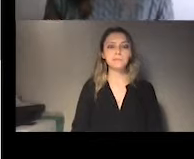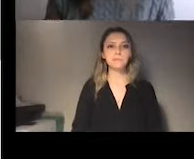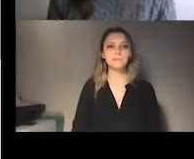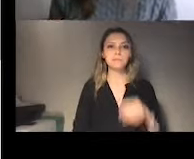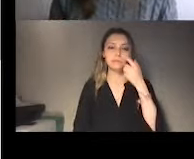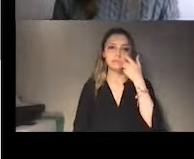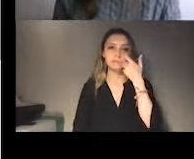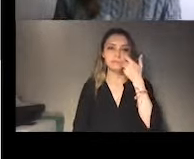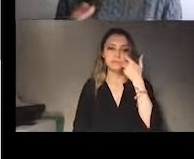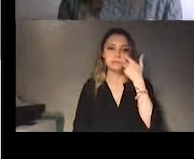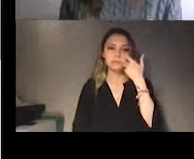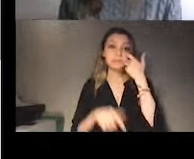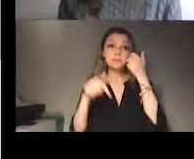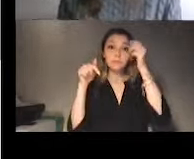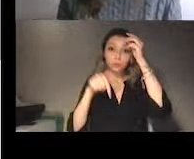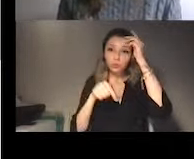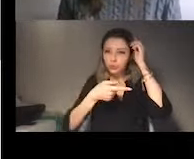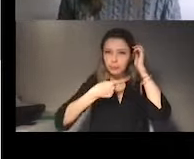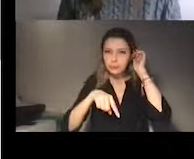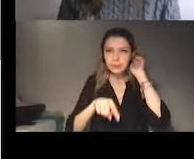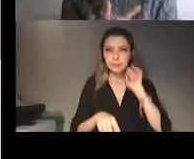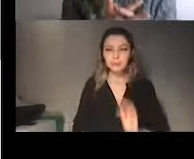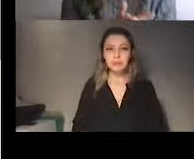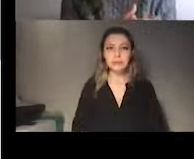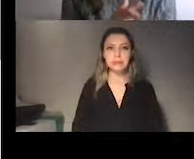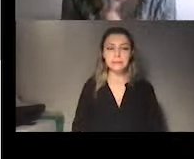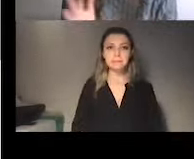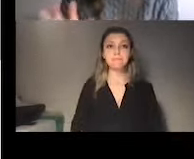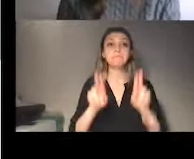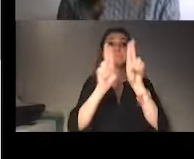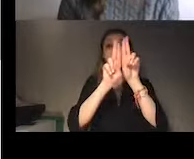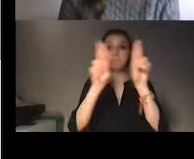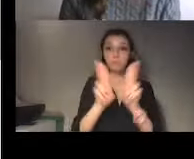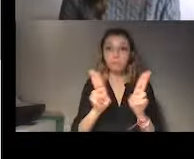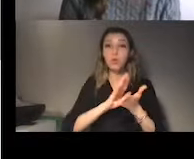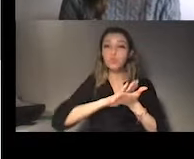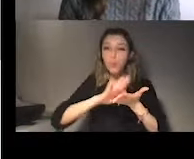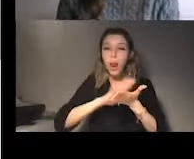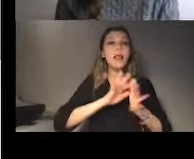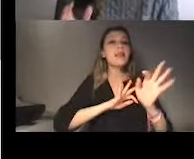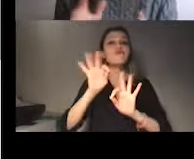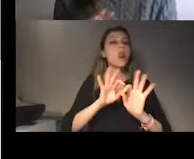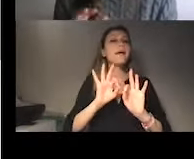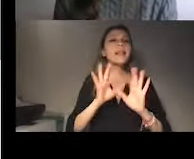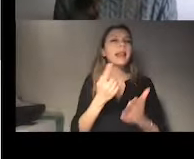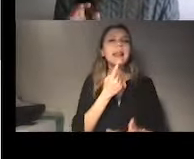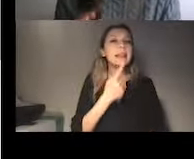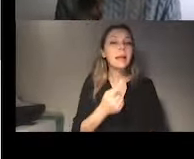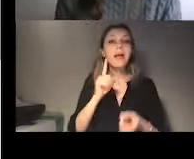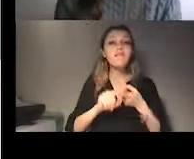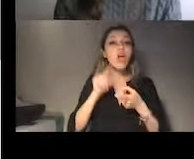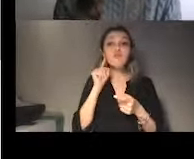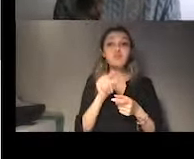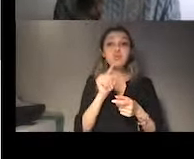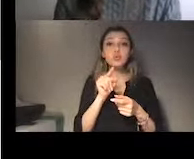a lot on what is the UPR mechanism and the different phases that the mechanism has. But we will focus